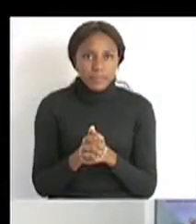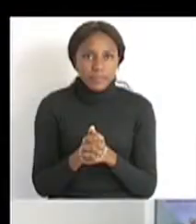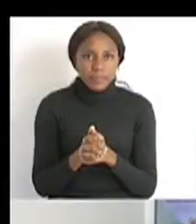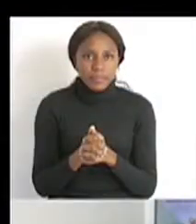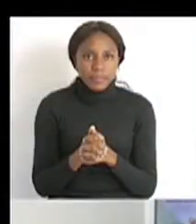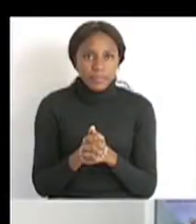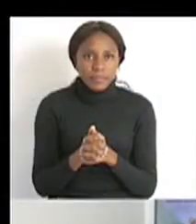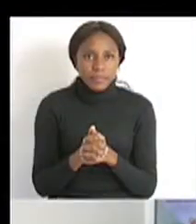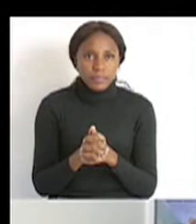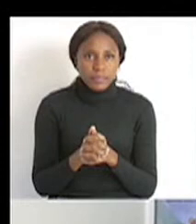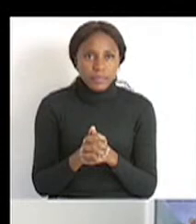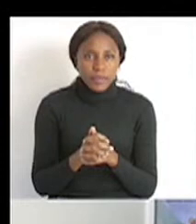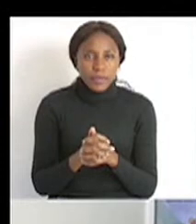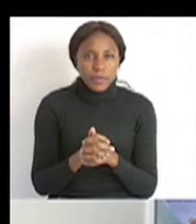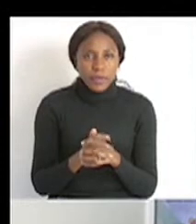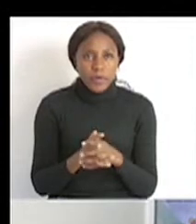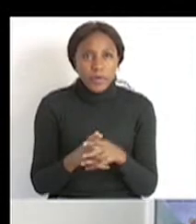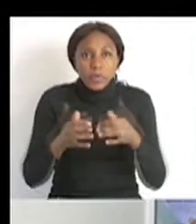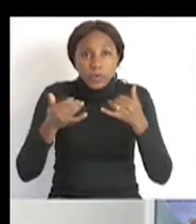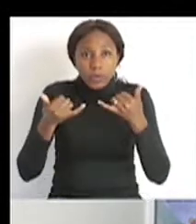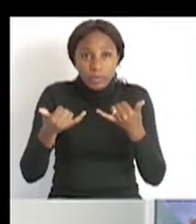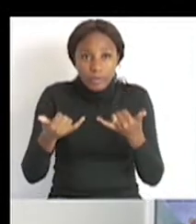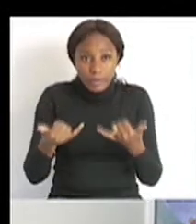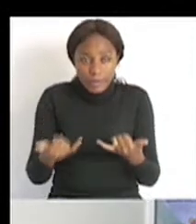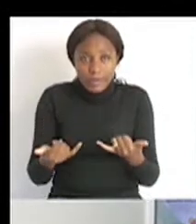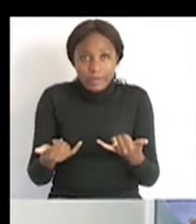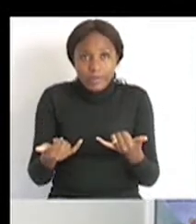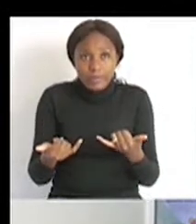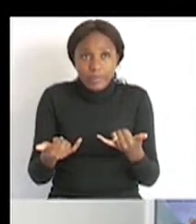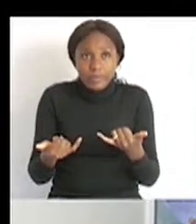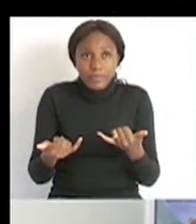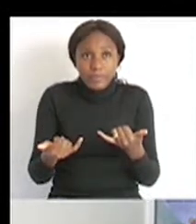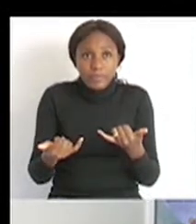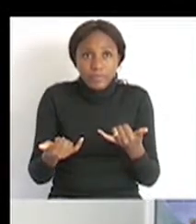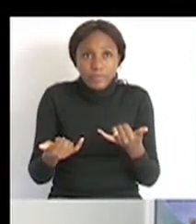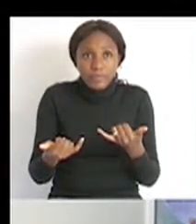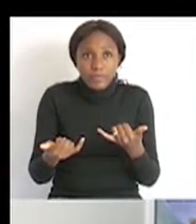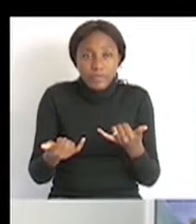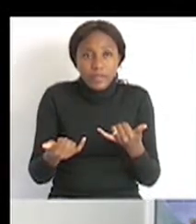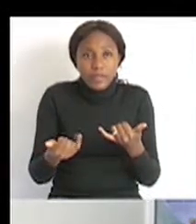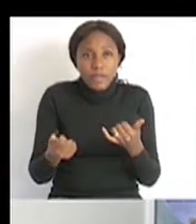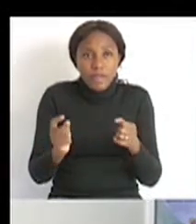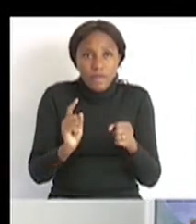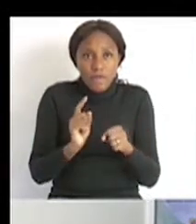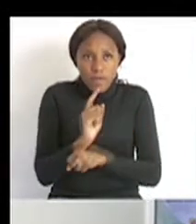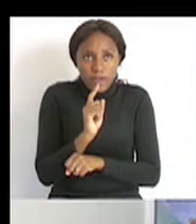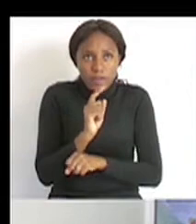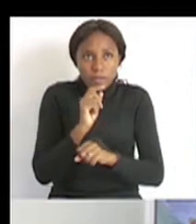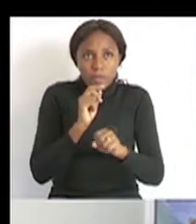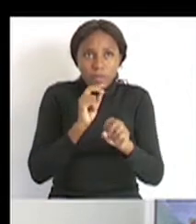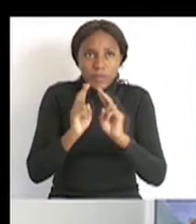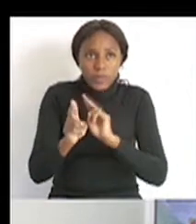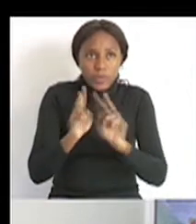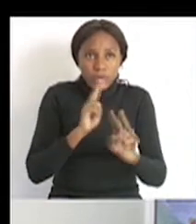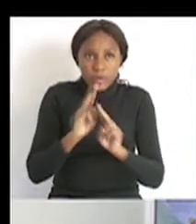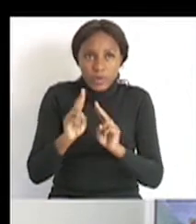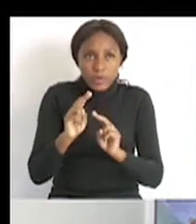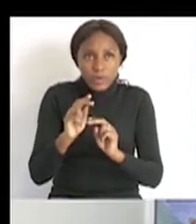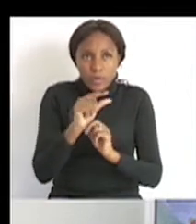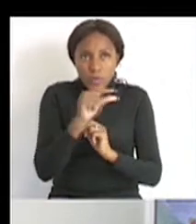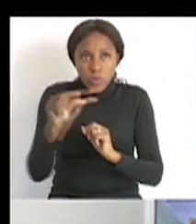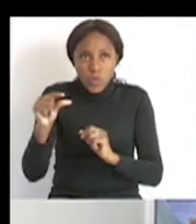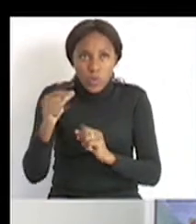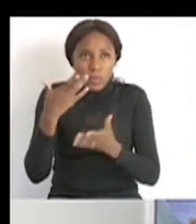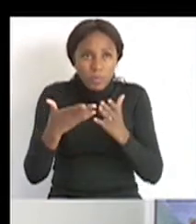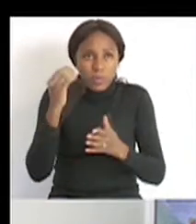Okay, good. Okay, Grade 4s. So before we start with the lesson, let's quickly take a look at some words that you guys might not know.